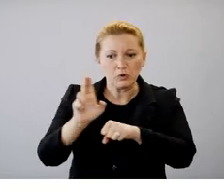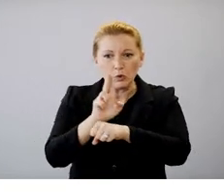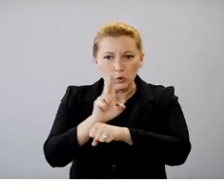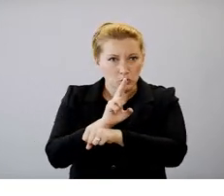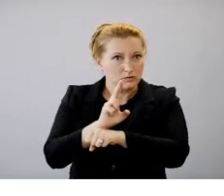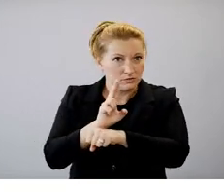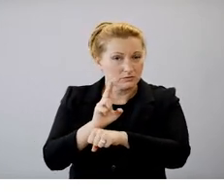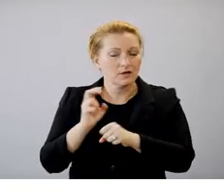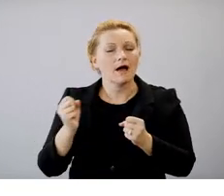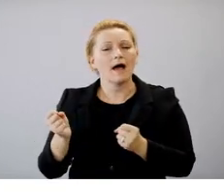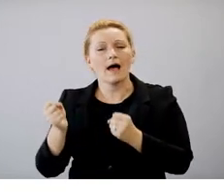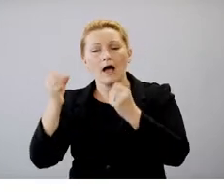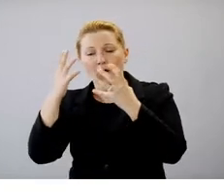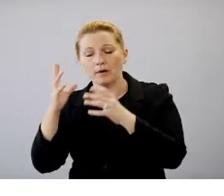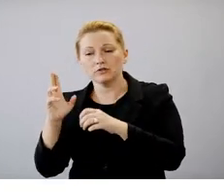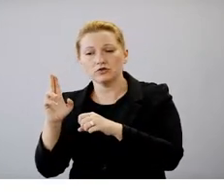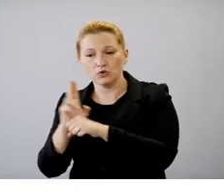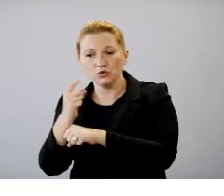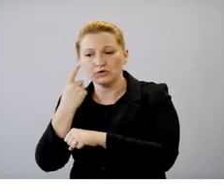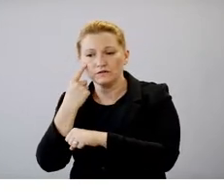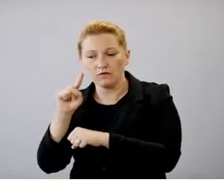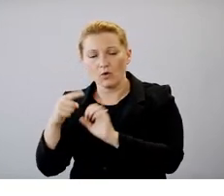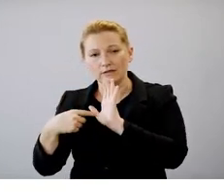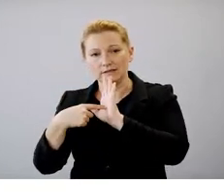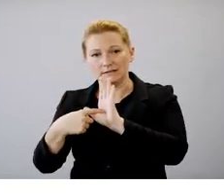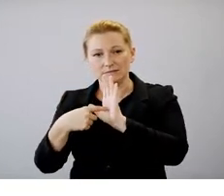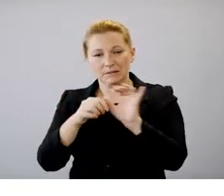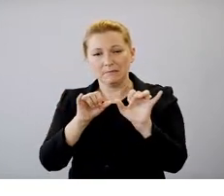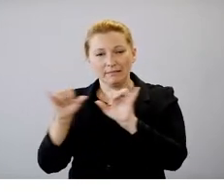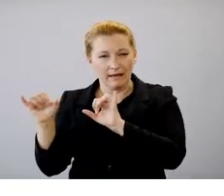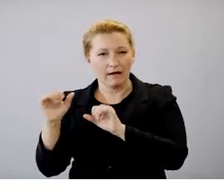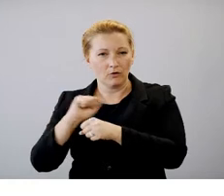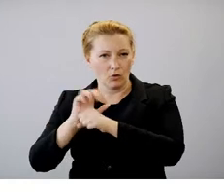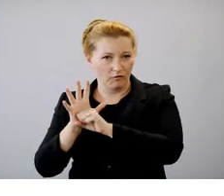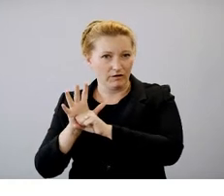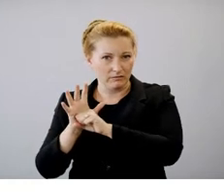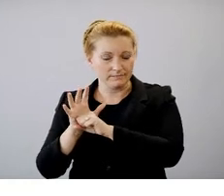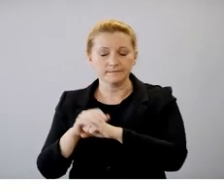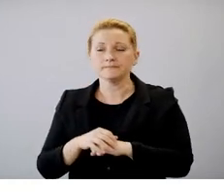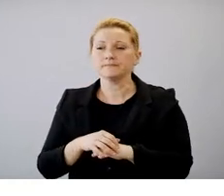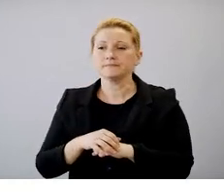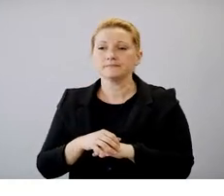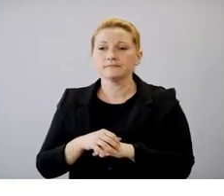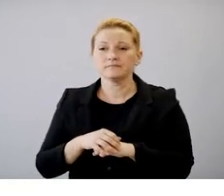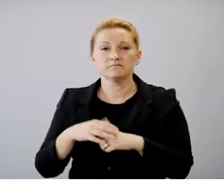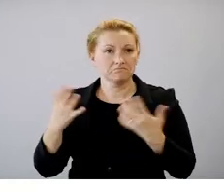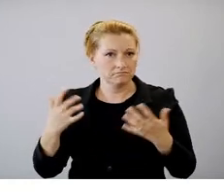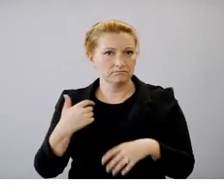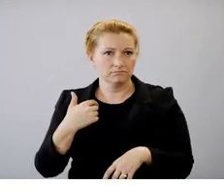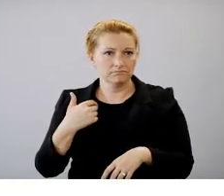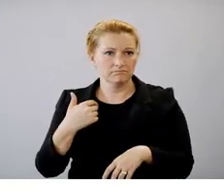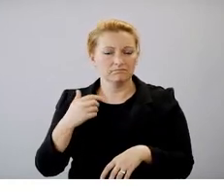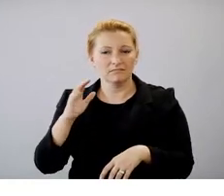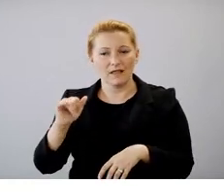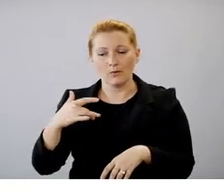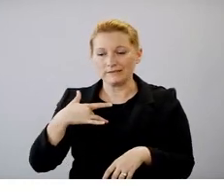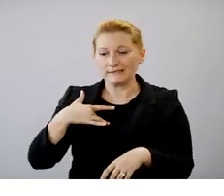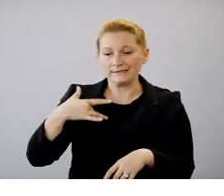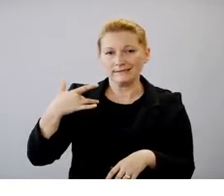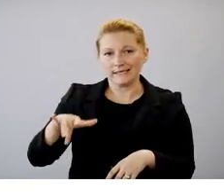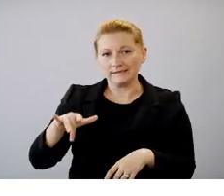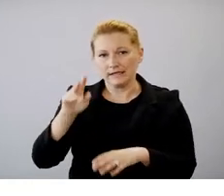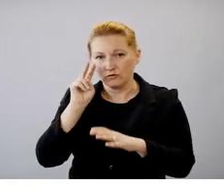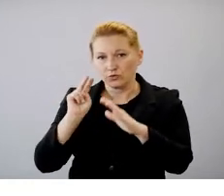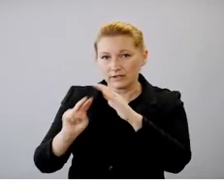utilized for syndromes that are very similar to COVID-like illness. This was determined to be a very sensitive predictor for